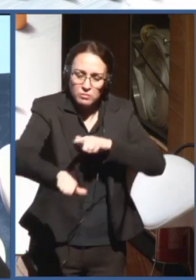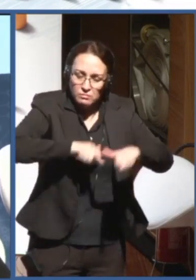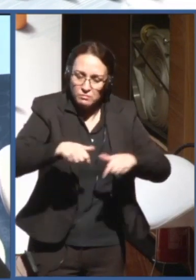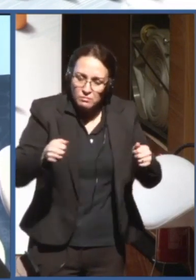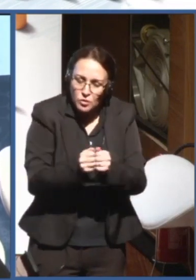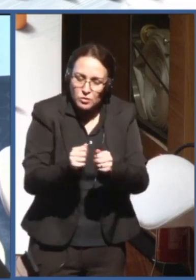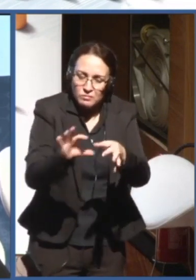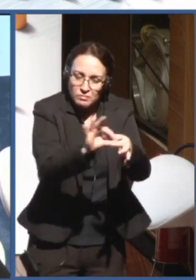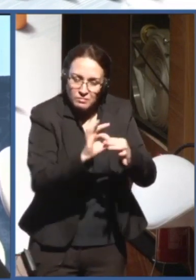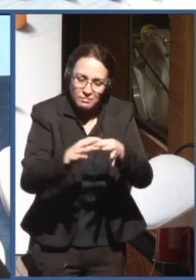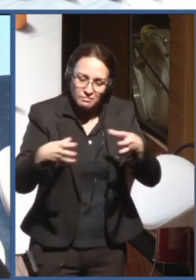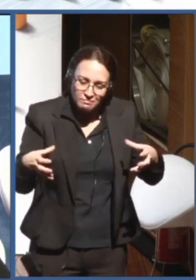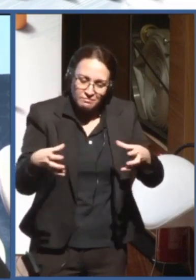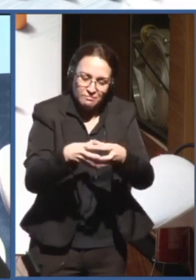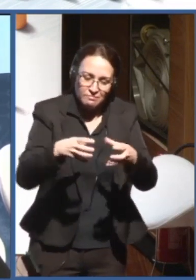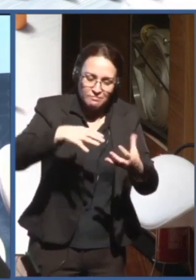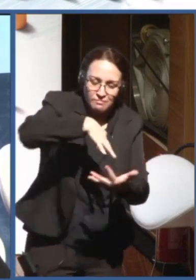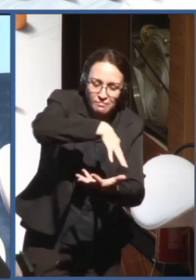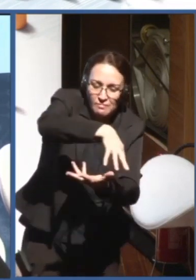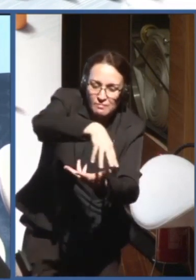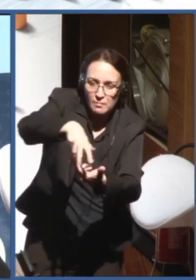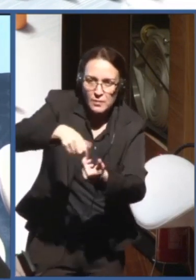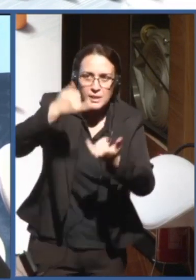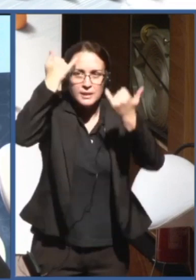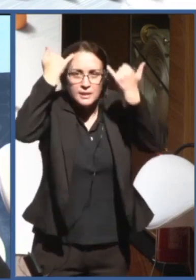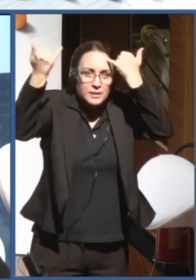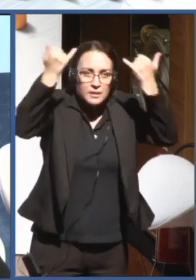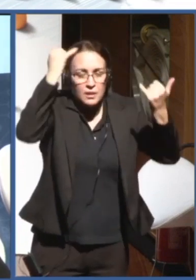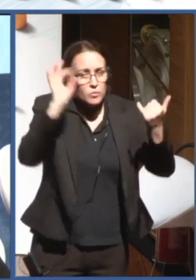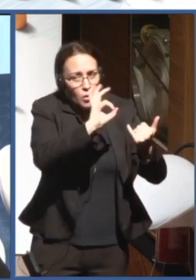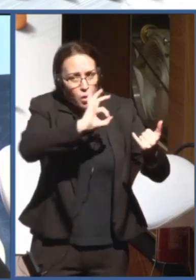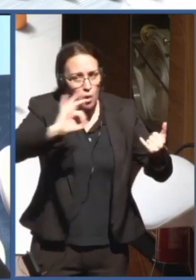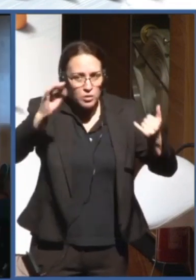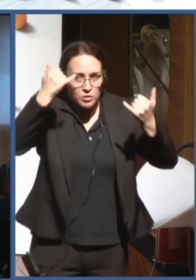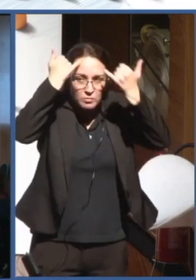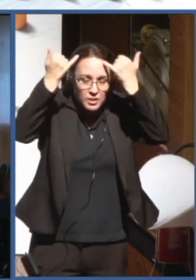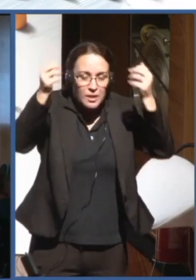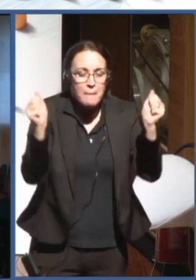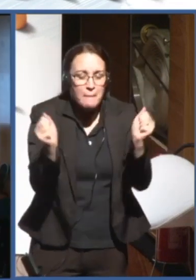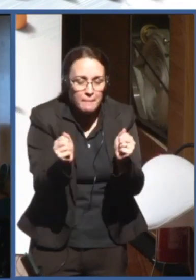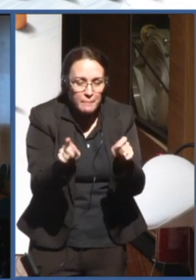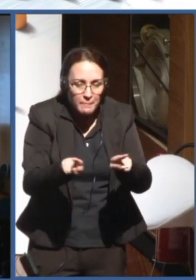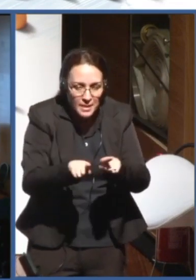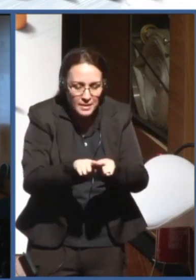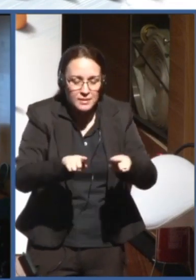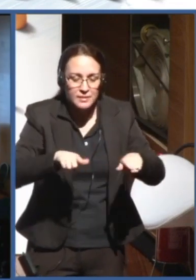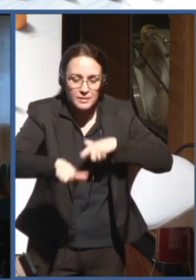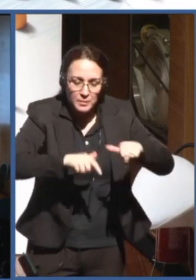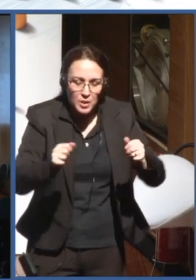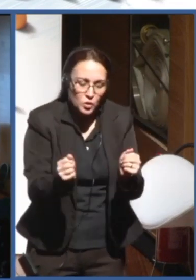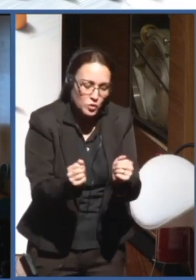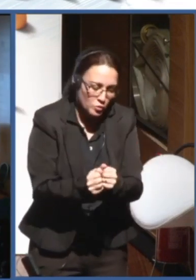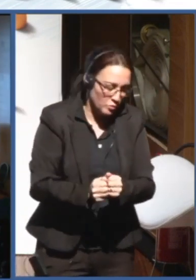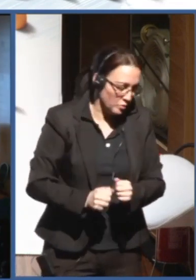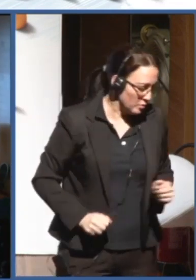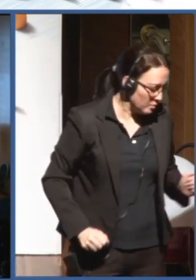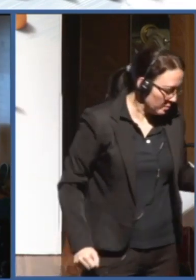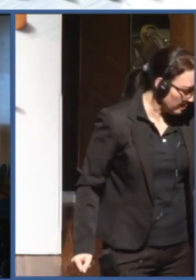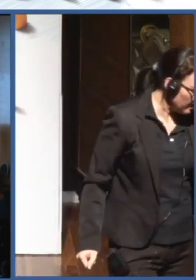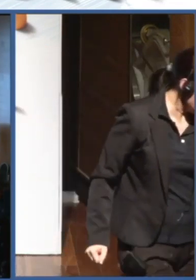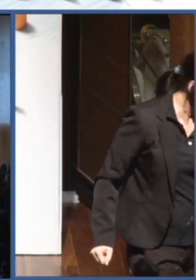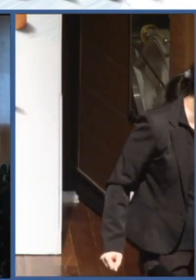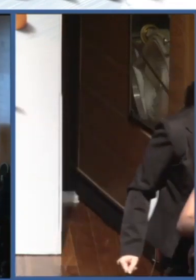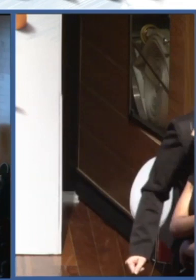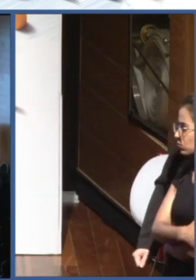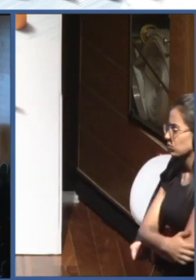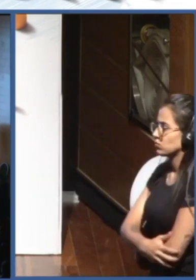this idea, because it's a very good idea, but we need to work together on it. Please. Certainly. Thanks. So the OECD has worked for several years on AI, but really